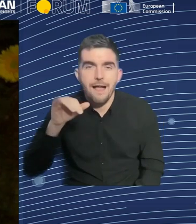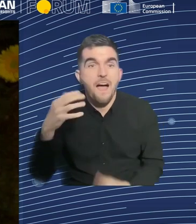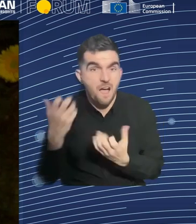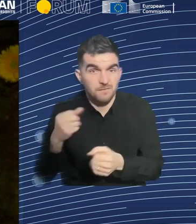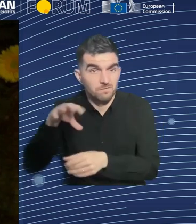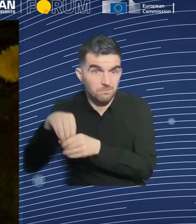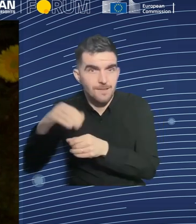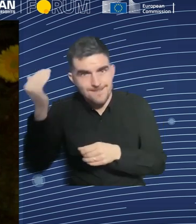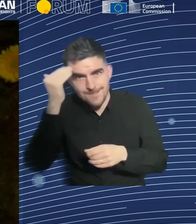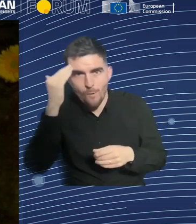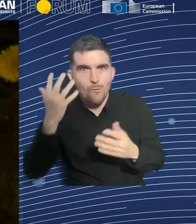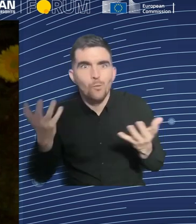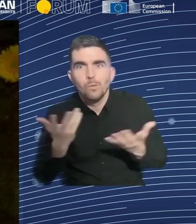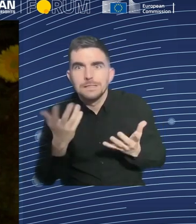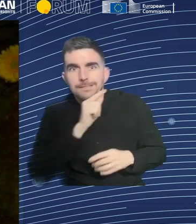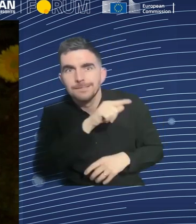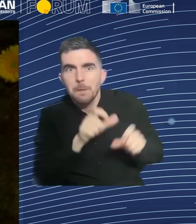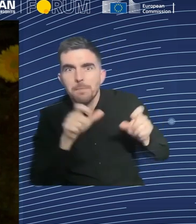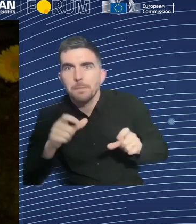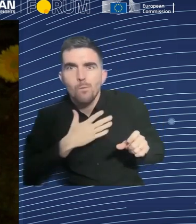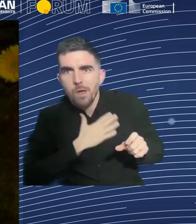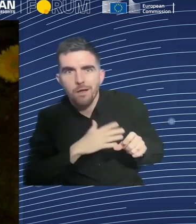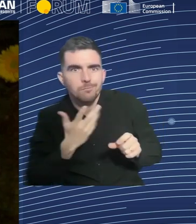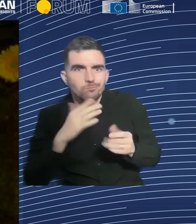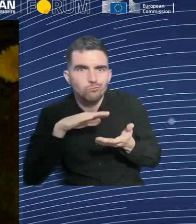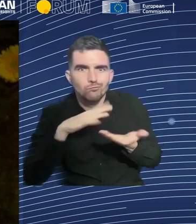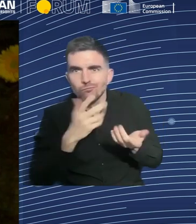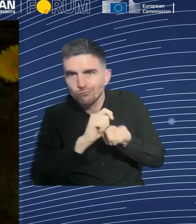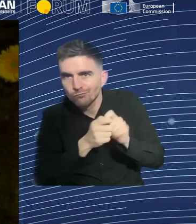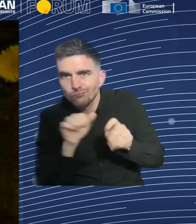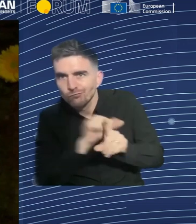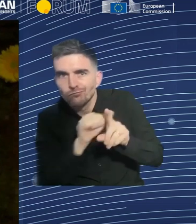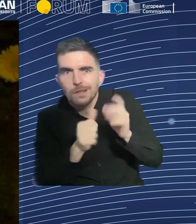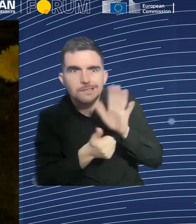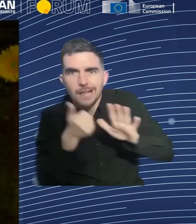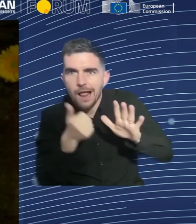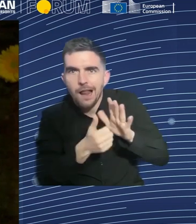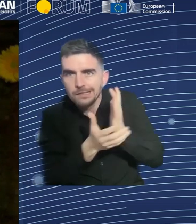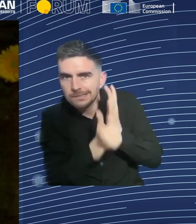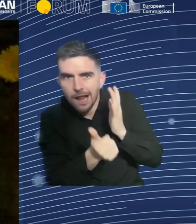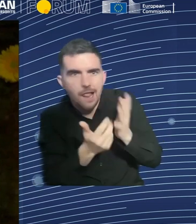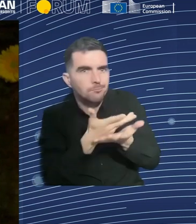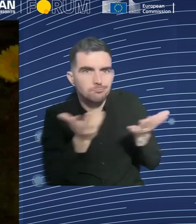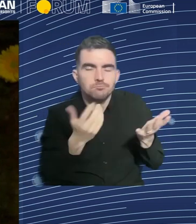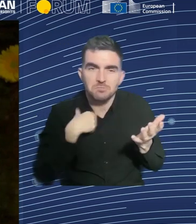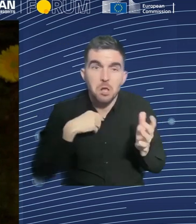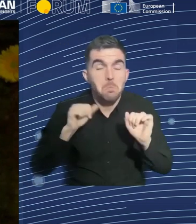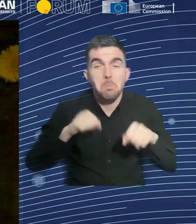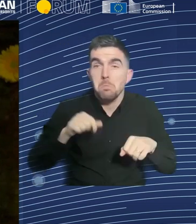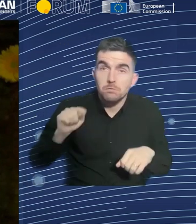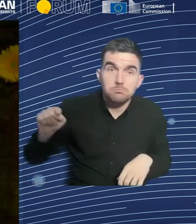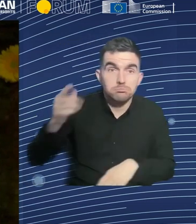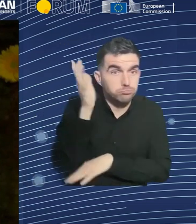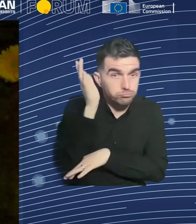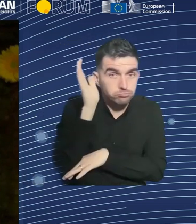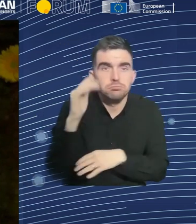works but not jobs. We destroy employment. And we think there will be different